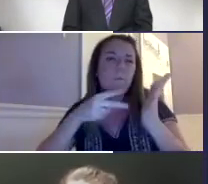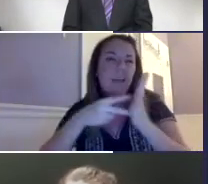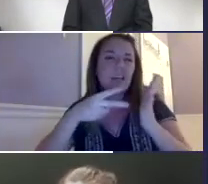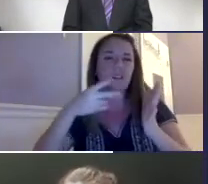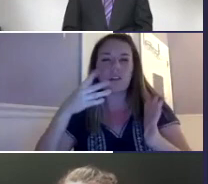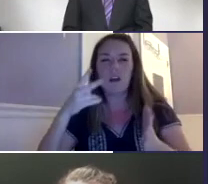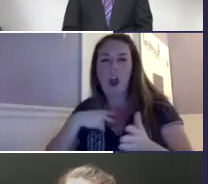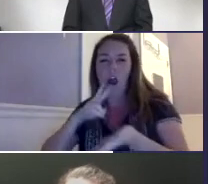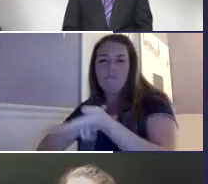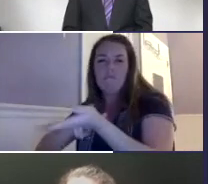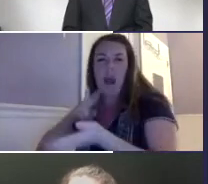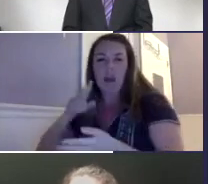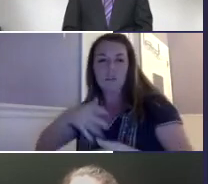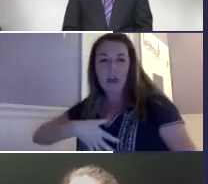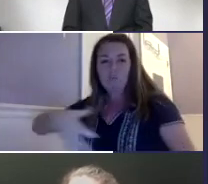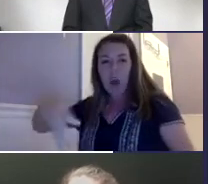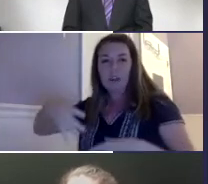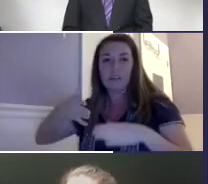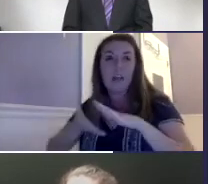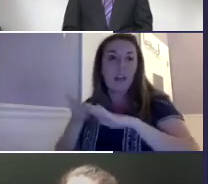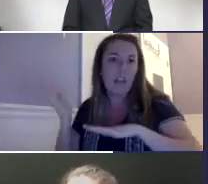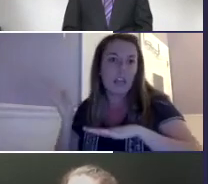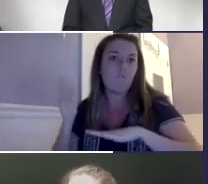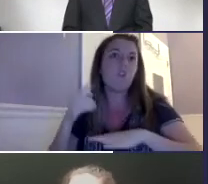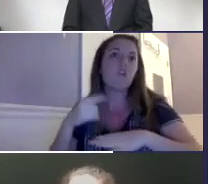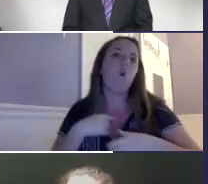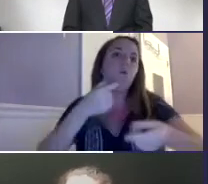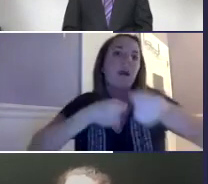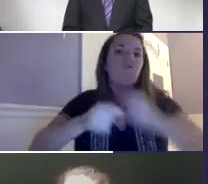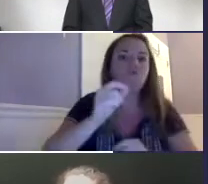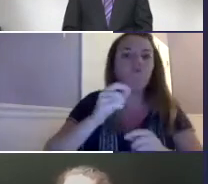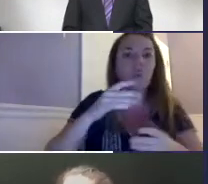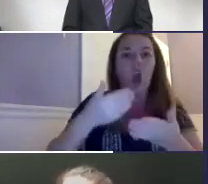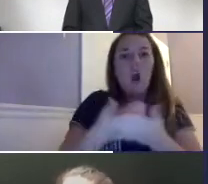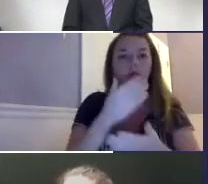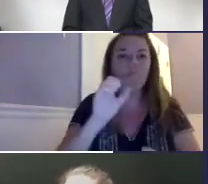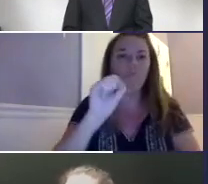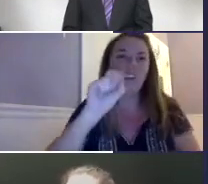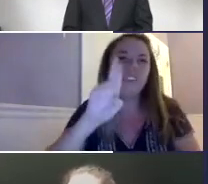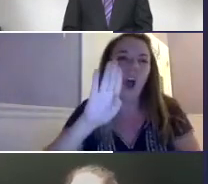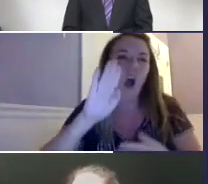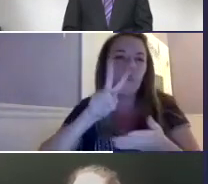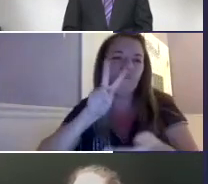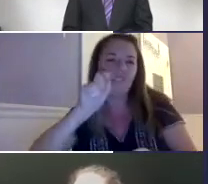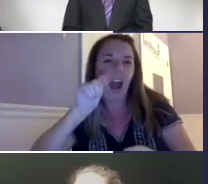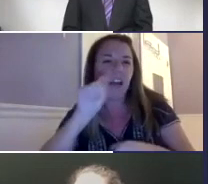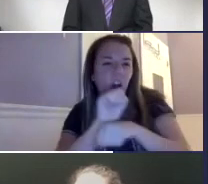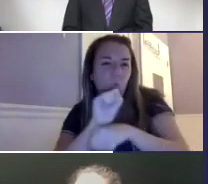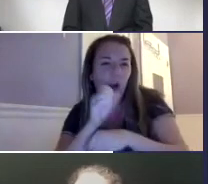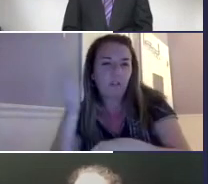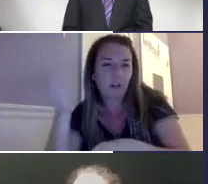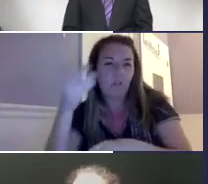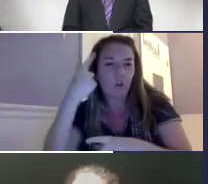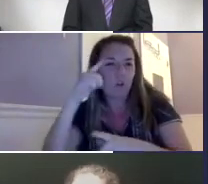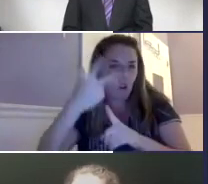relief vets, which is when a vet gets pregnant, she has to leave on maternity leave. So they'll bring in a new